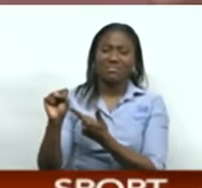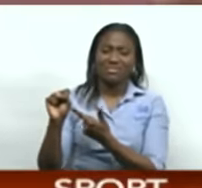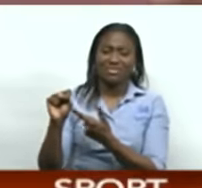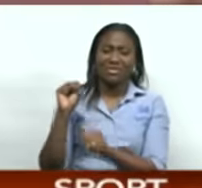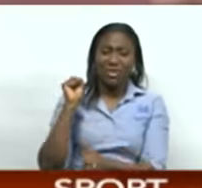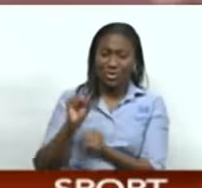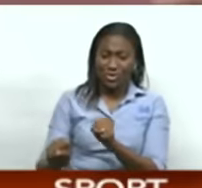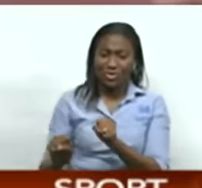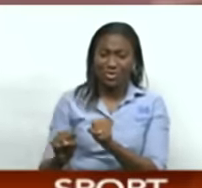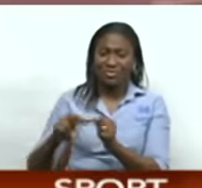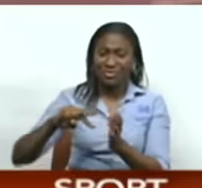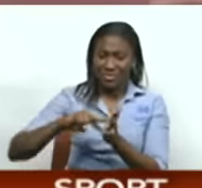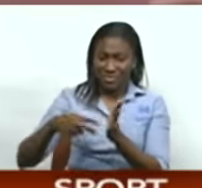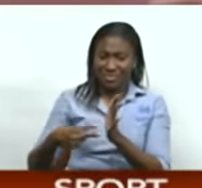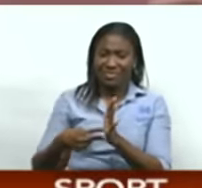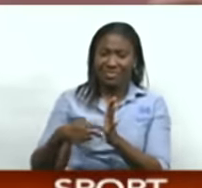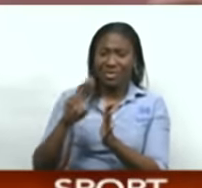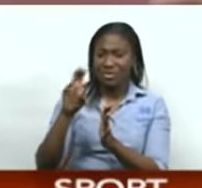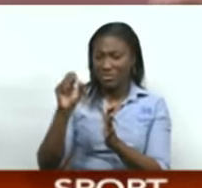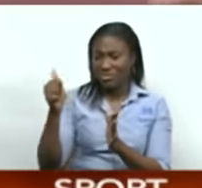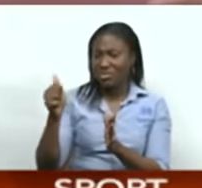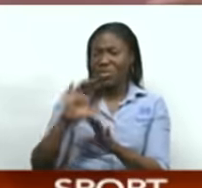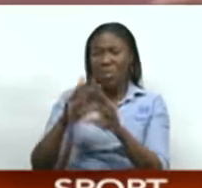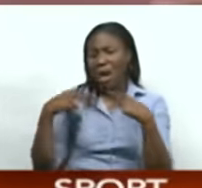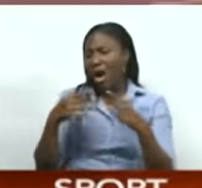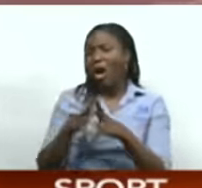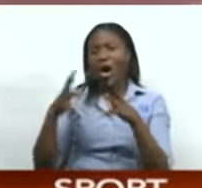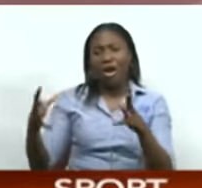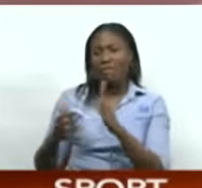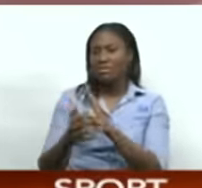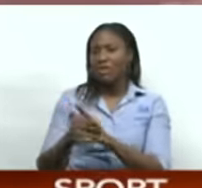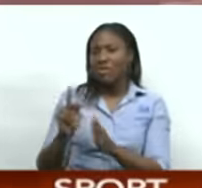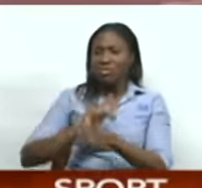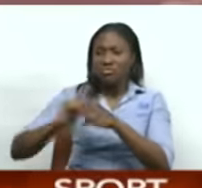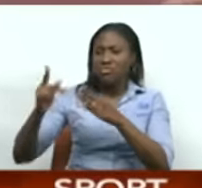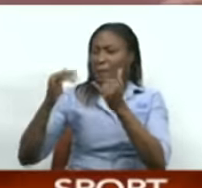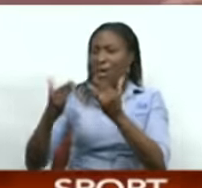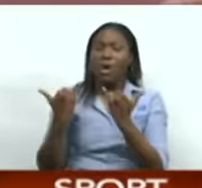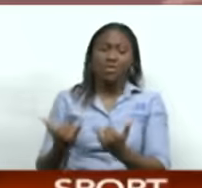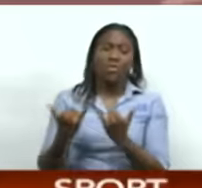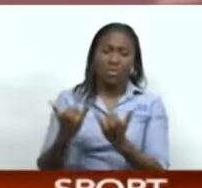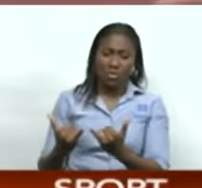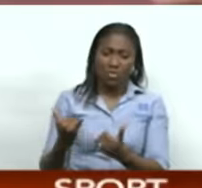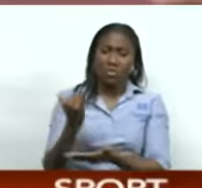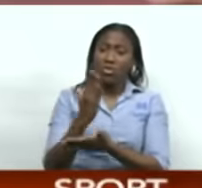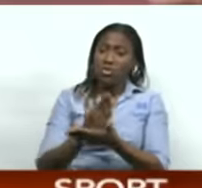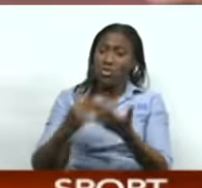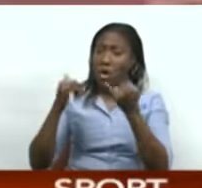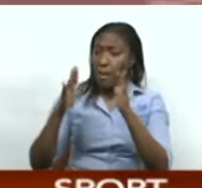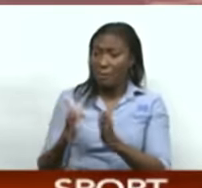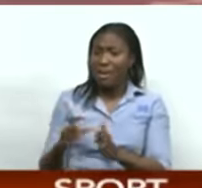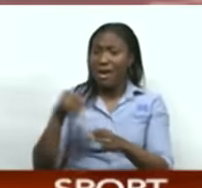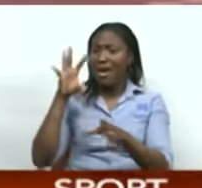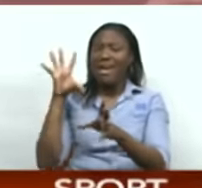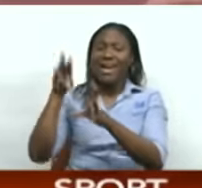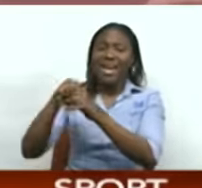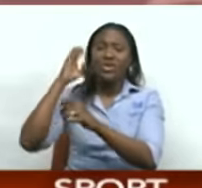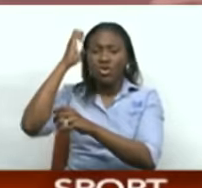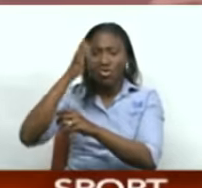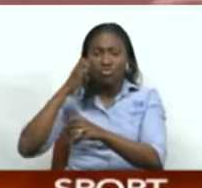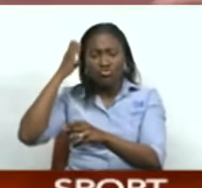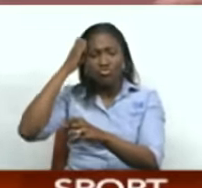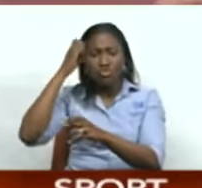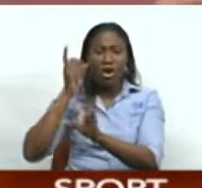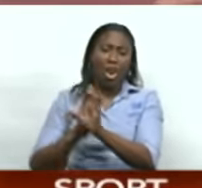depth that they have right now, and they have a lot of players who are playing in top European clubs, if you look, throughout the squad that they pick.